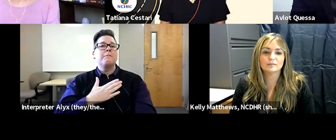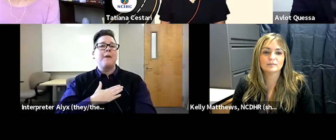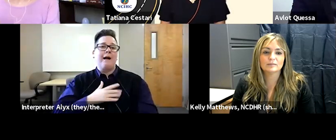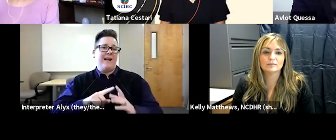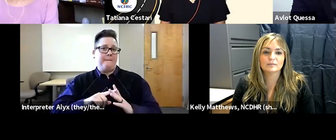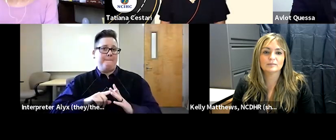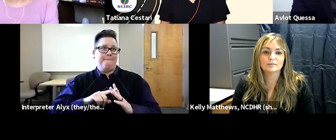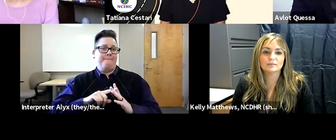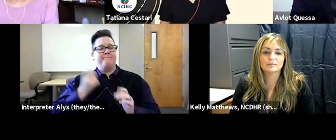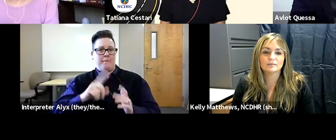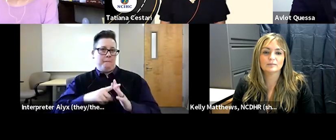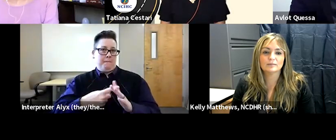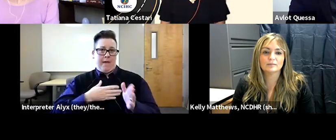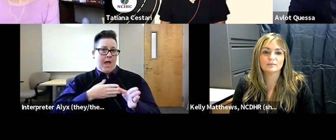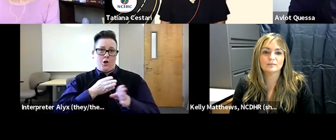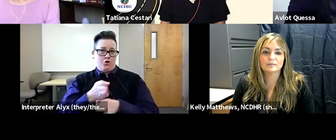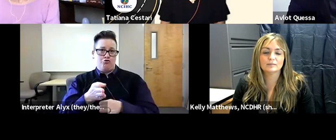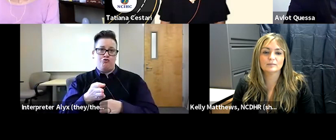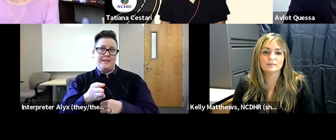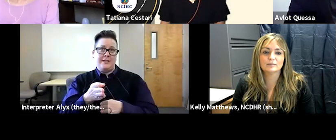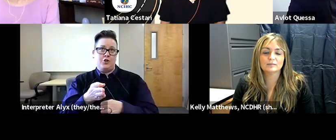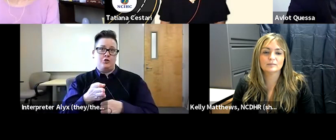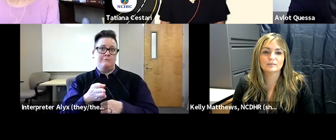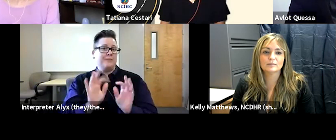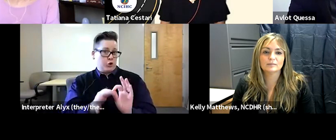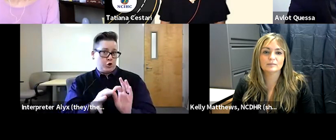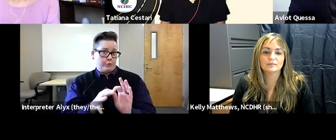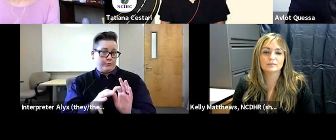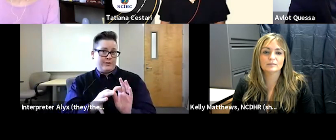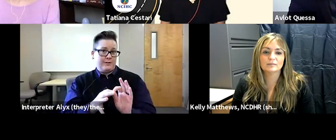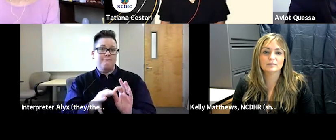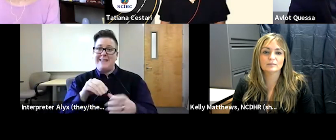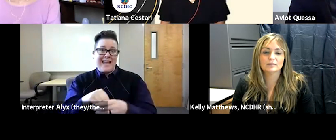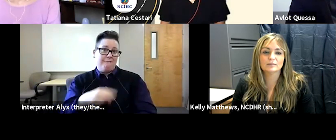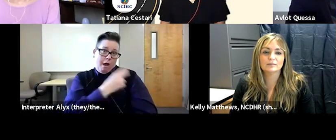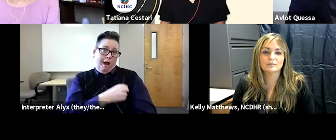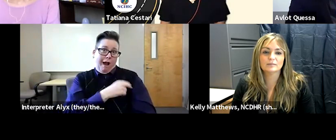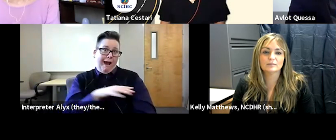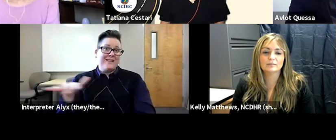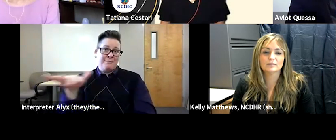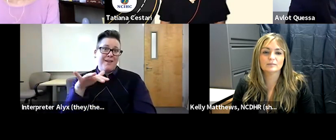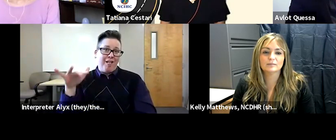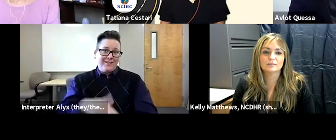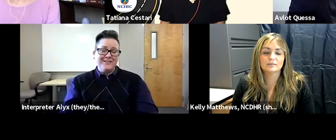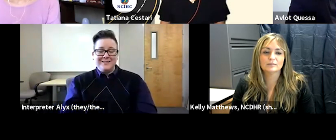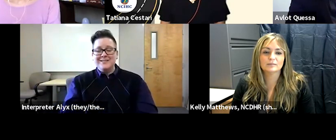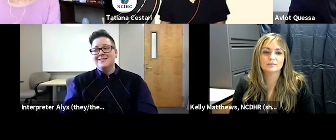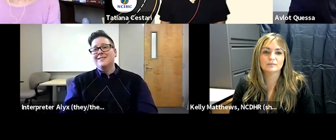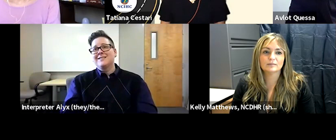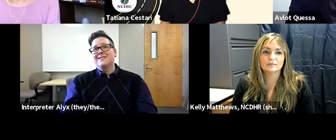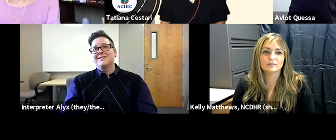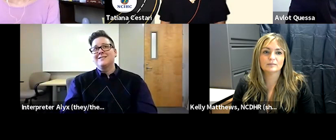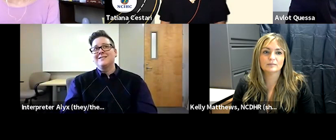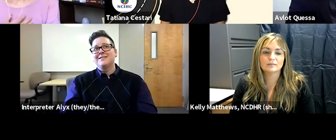i began my career in interpreting in the halls of hospitals um so um